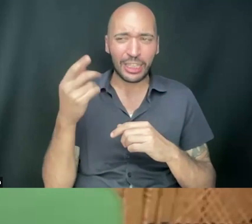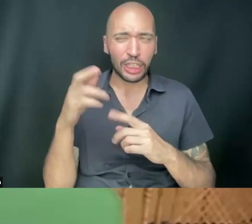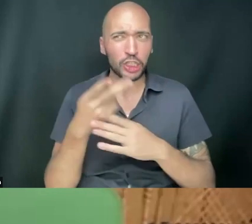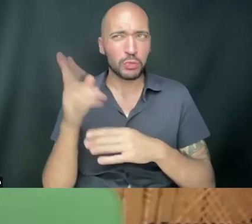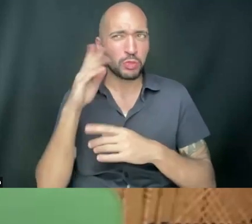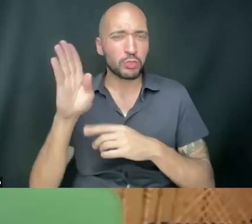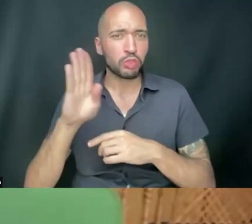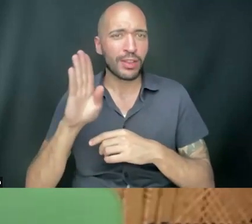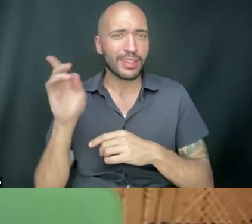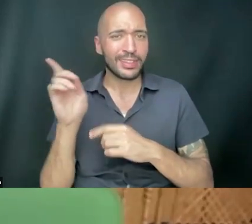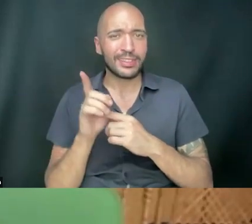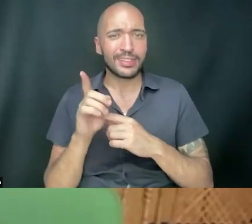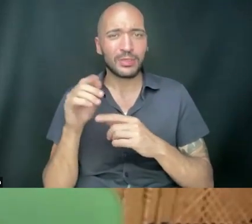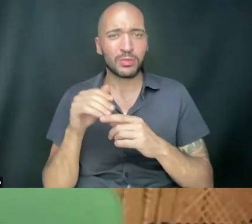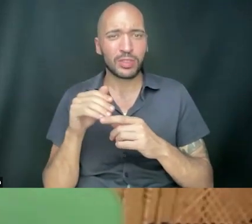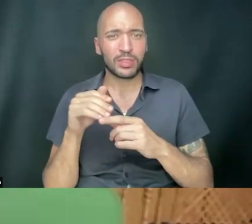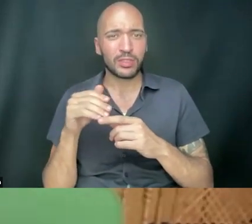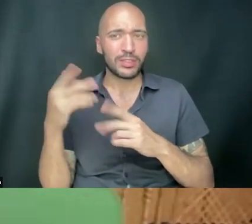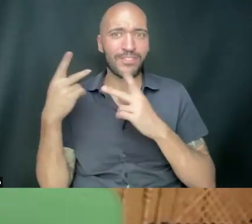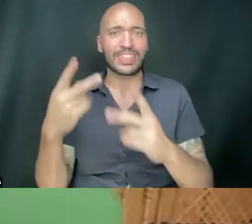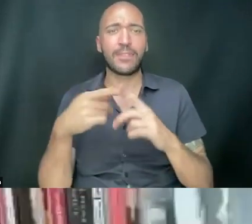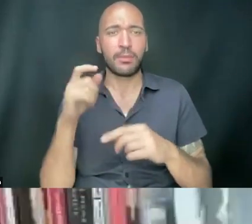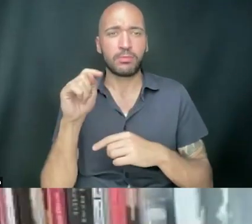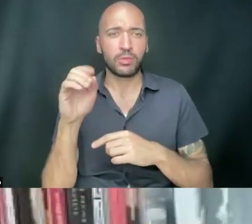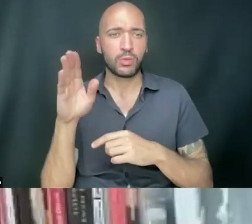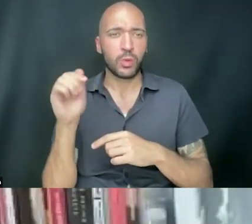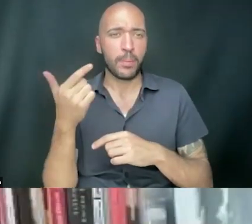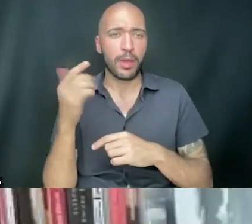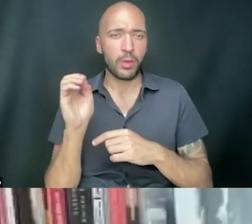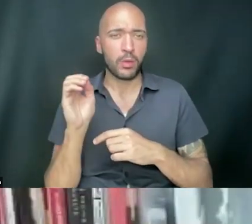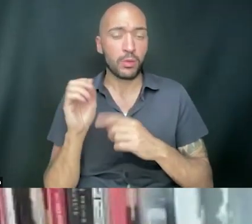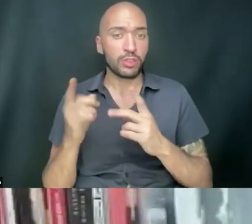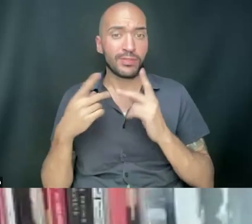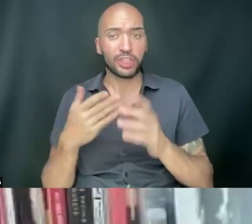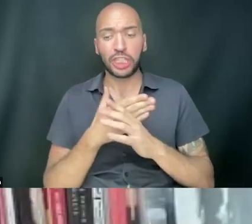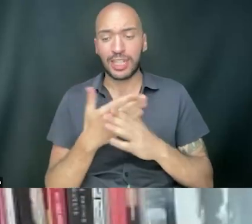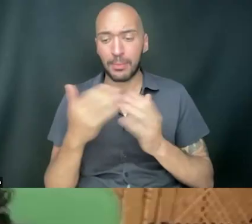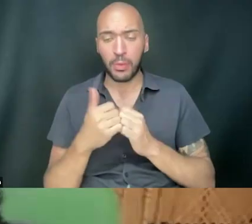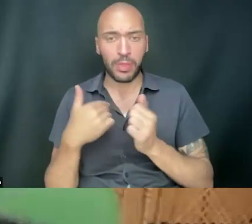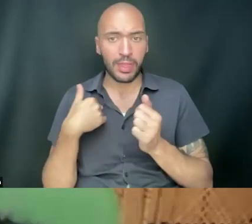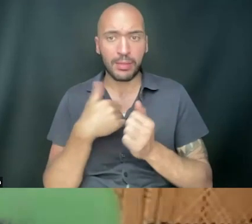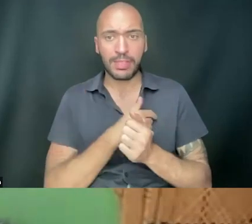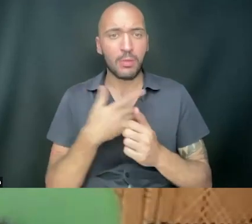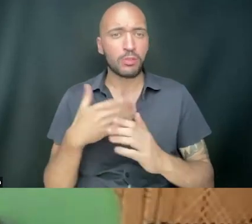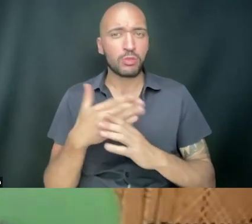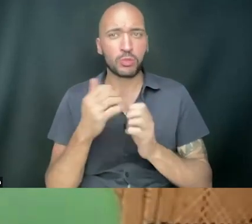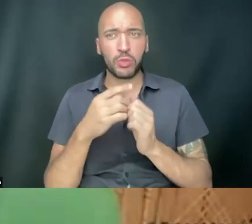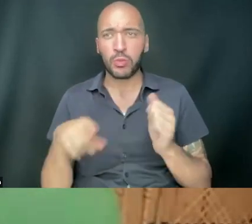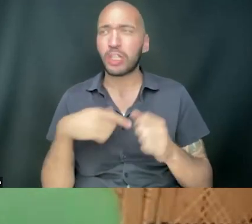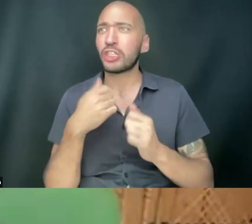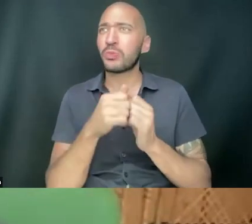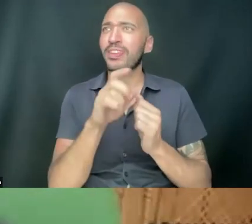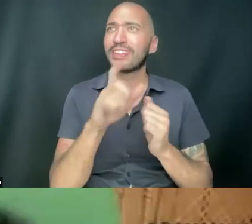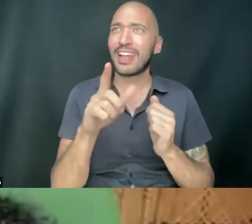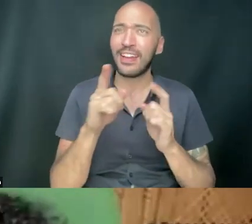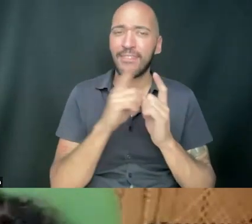She was in the country from Tobago. And she shared with me something. And I want to share it with you. I shared it with the DSL fellows